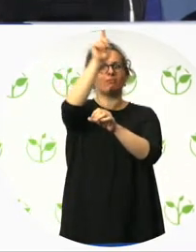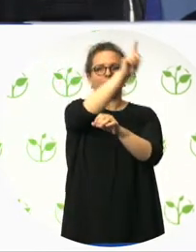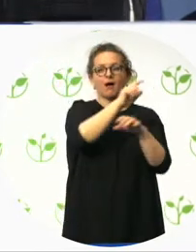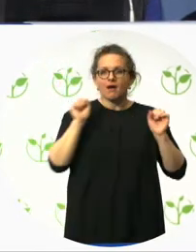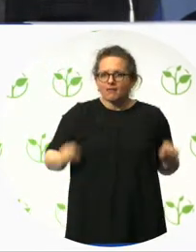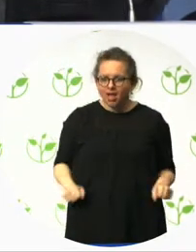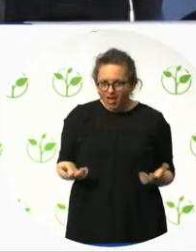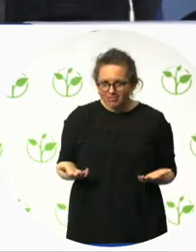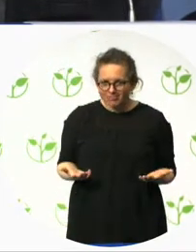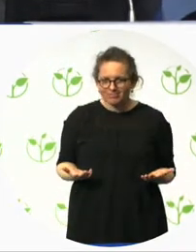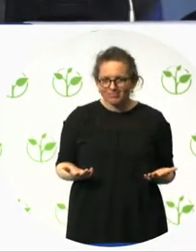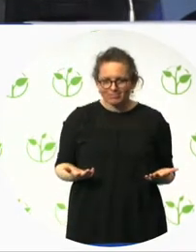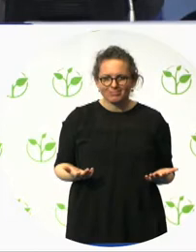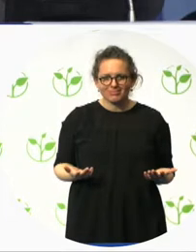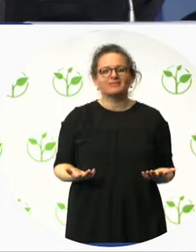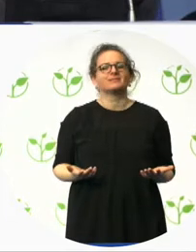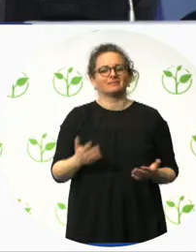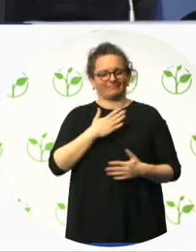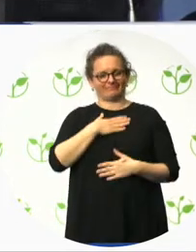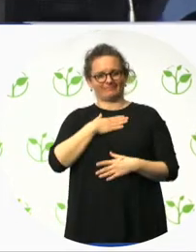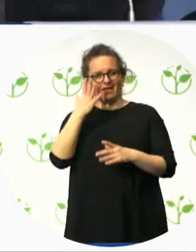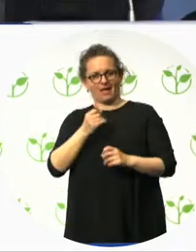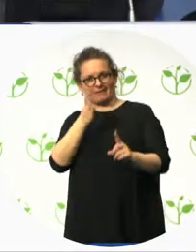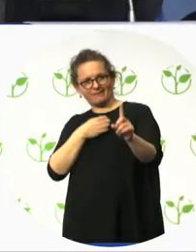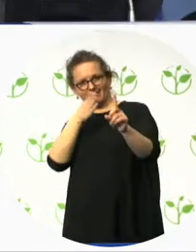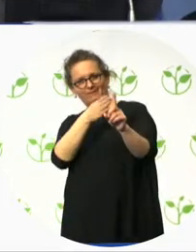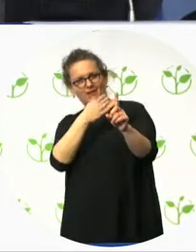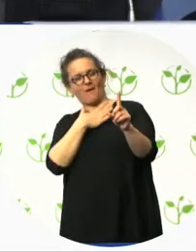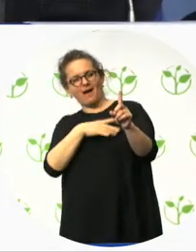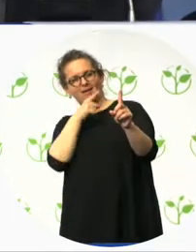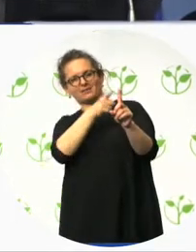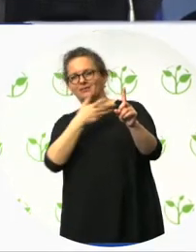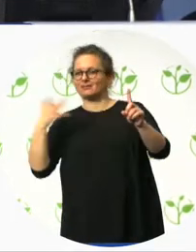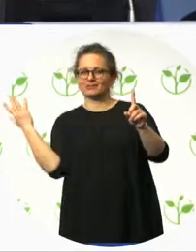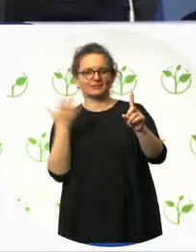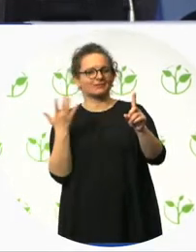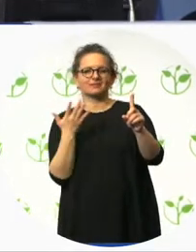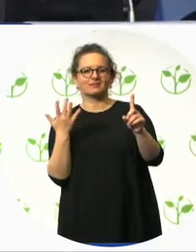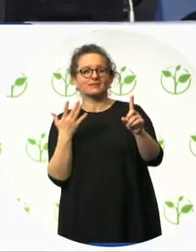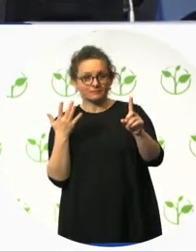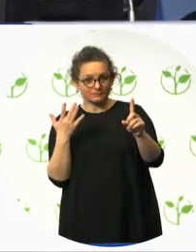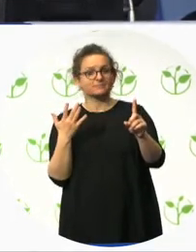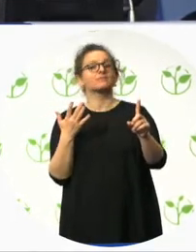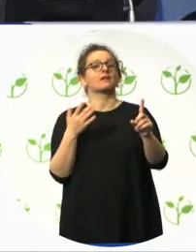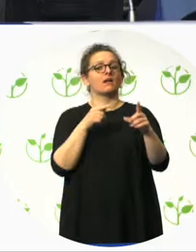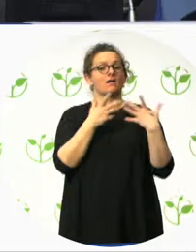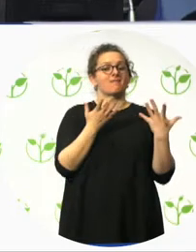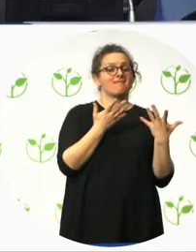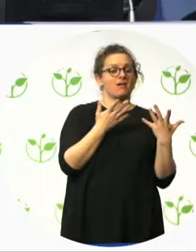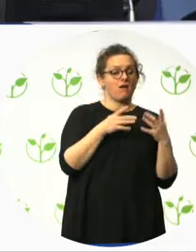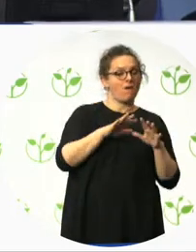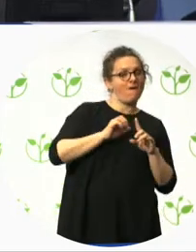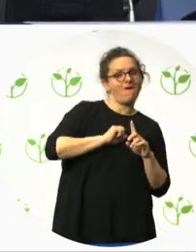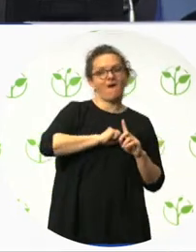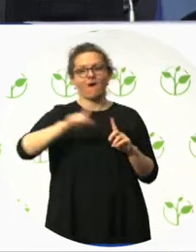is to influence the whole group. know, ZARA has 3,000 shops in the whole world. If these